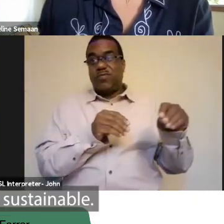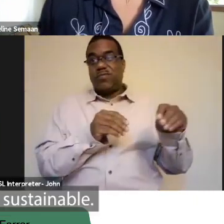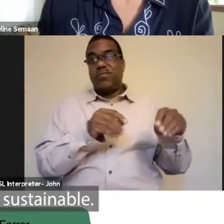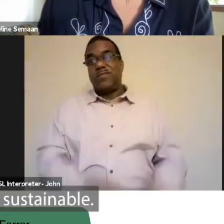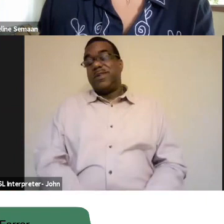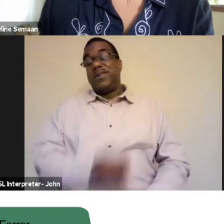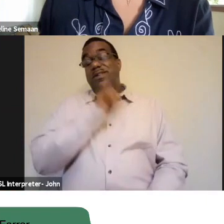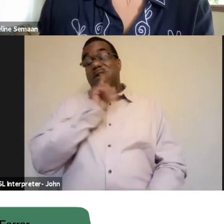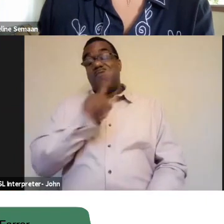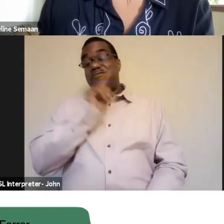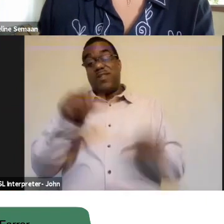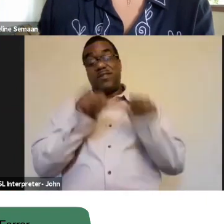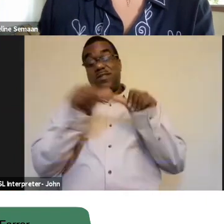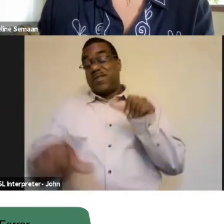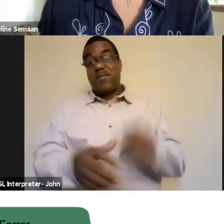not sustainable.